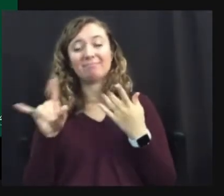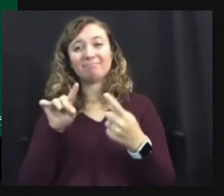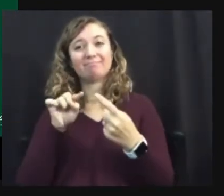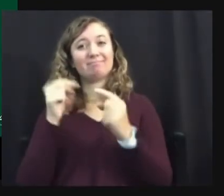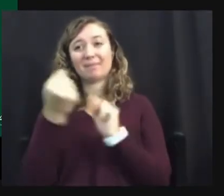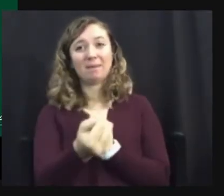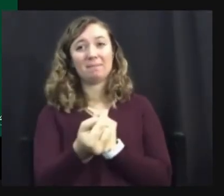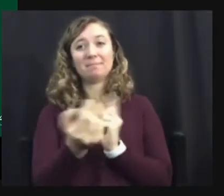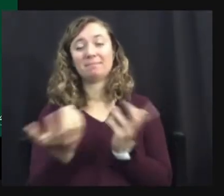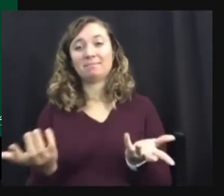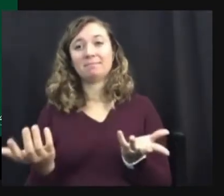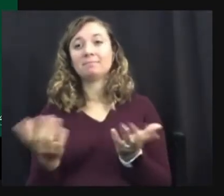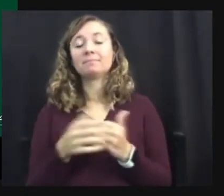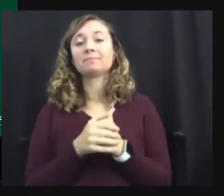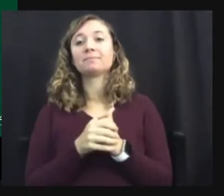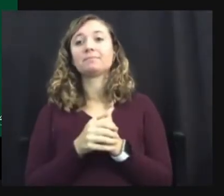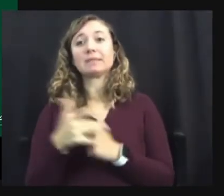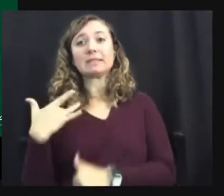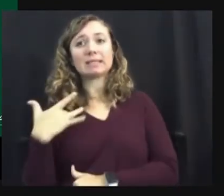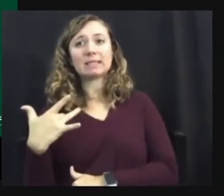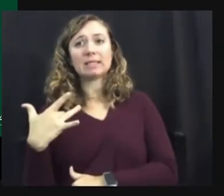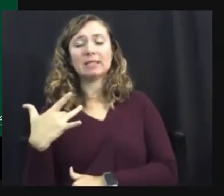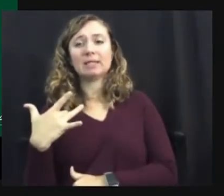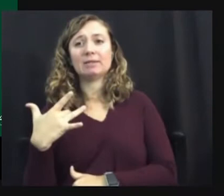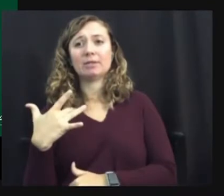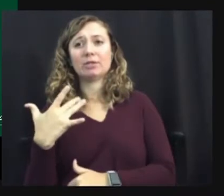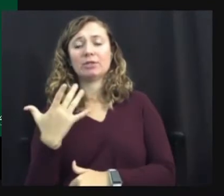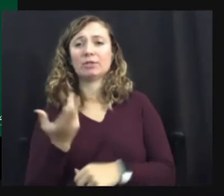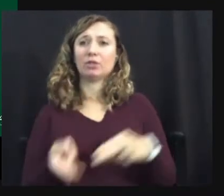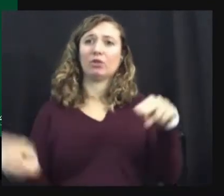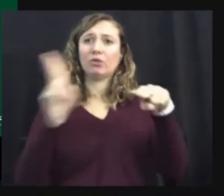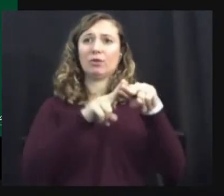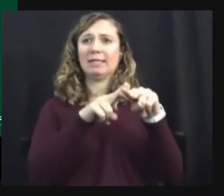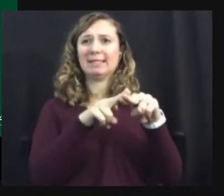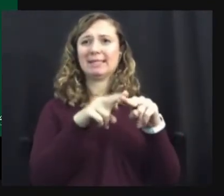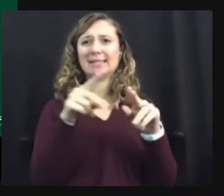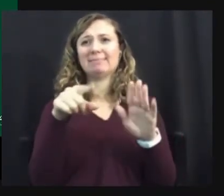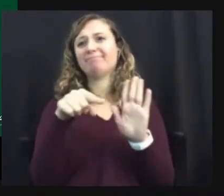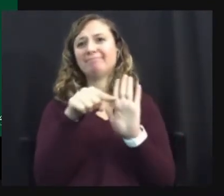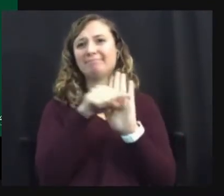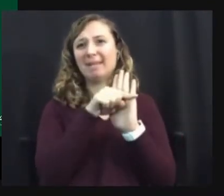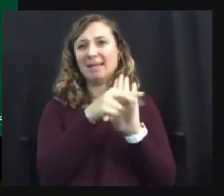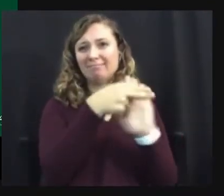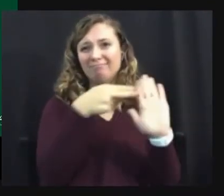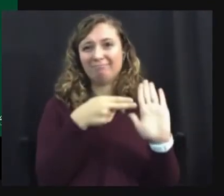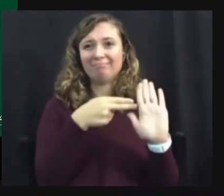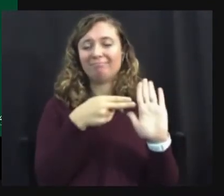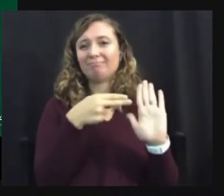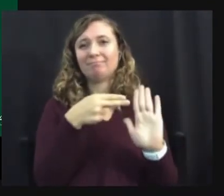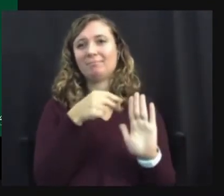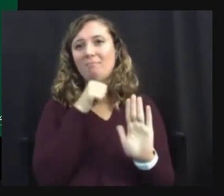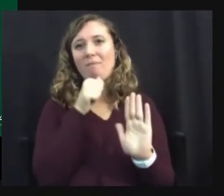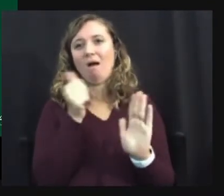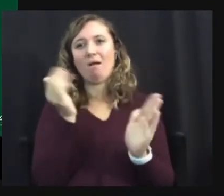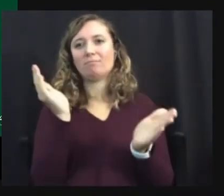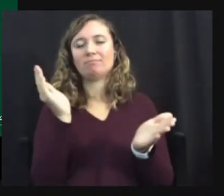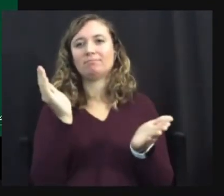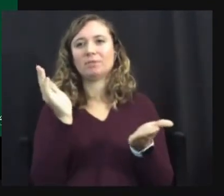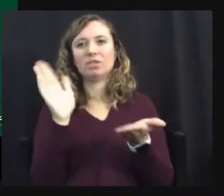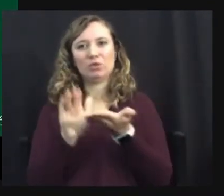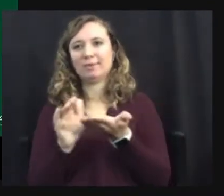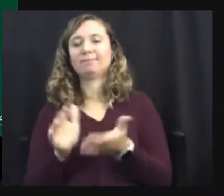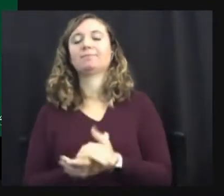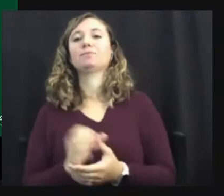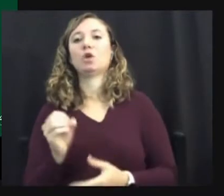effect. Um, it tends to increase stigma rather than decrease stigma. So I'm going to use identity first language in my